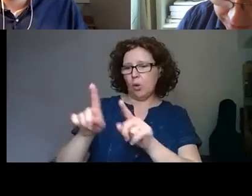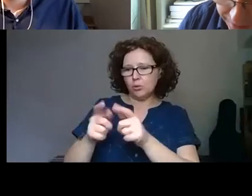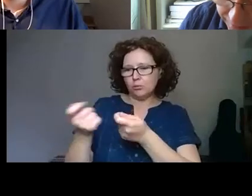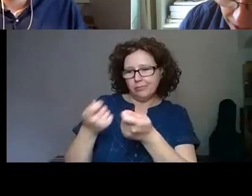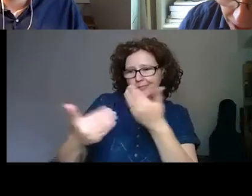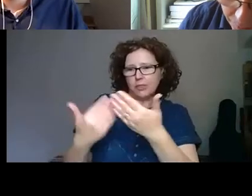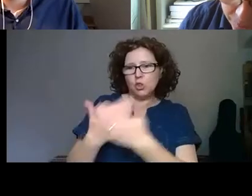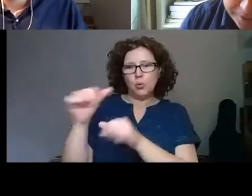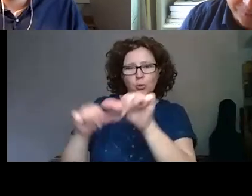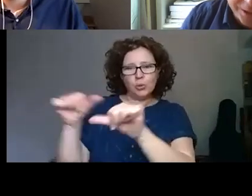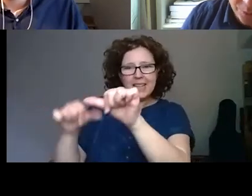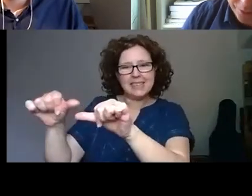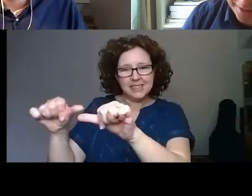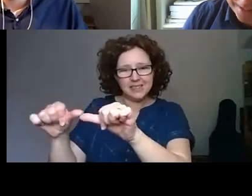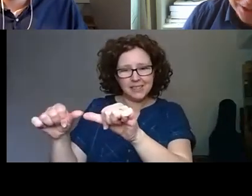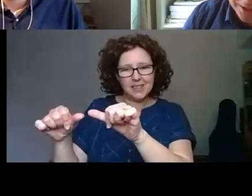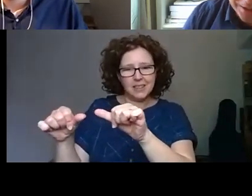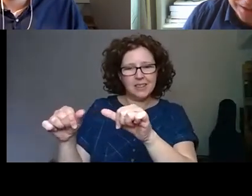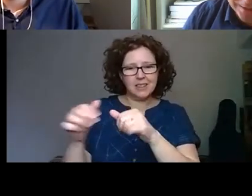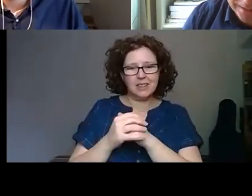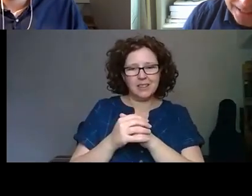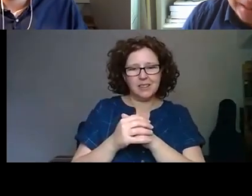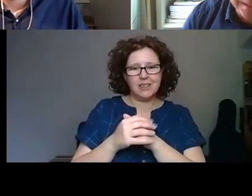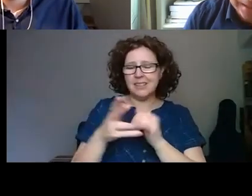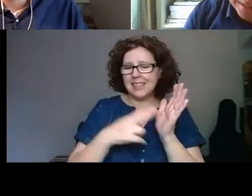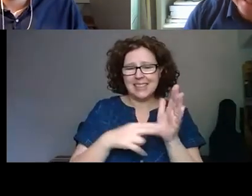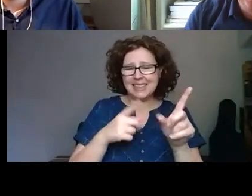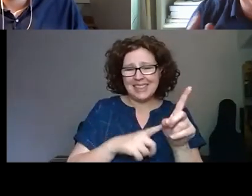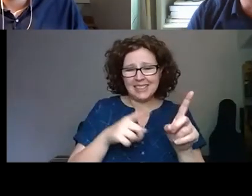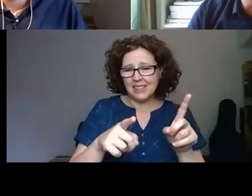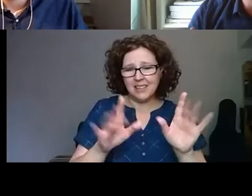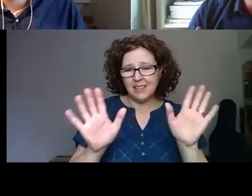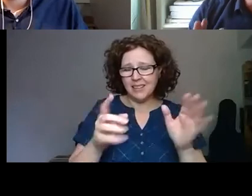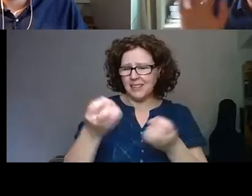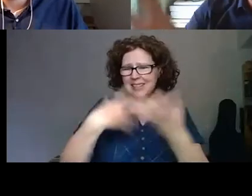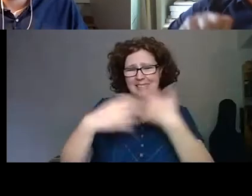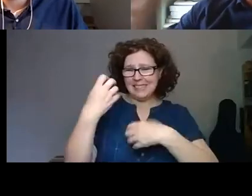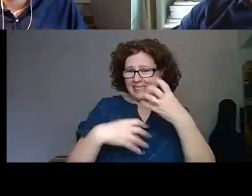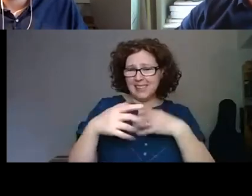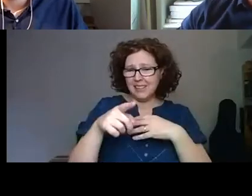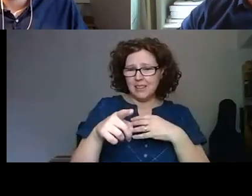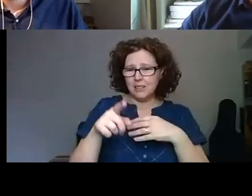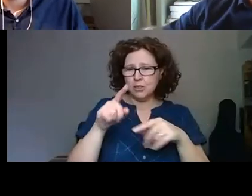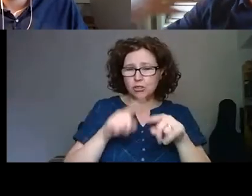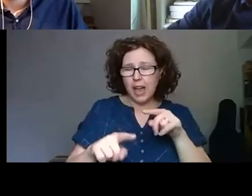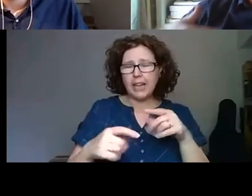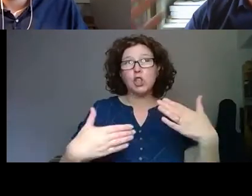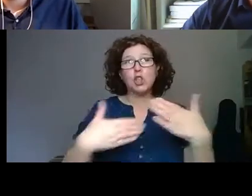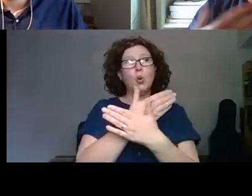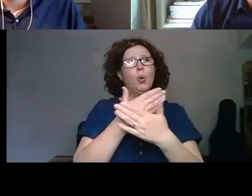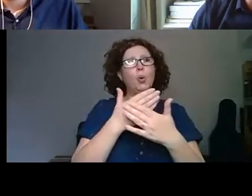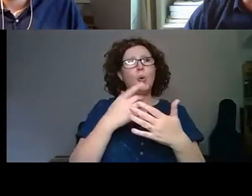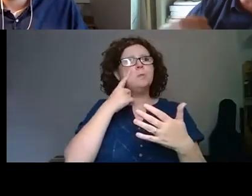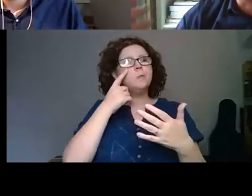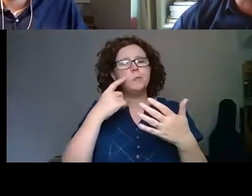processes within your organisation. And Nikita, just hearing you reach for those new tools and constantly